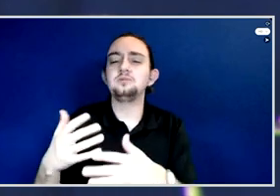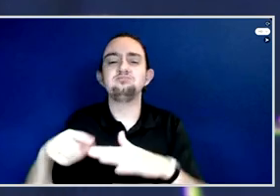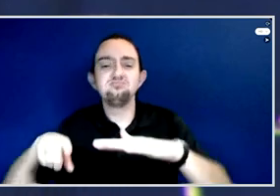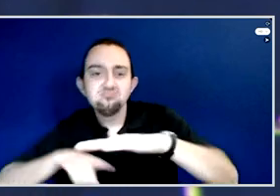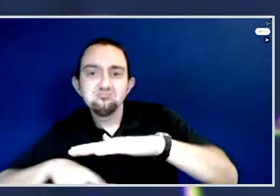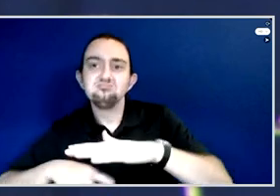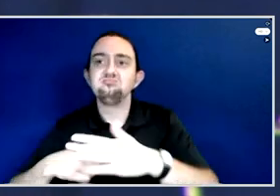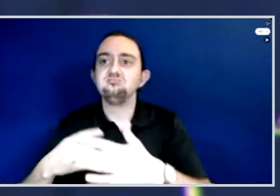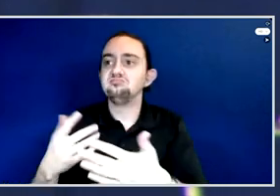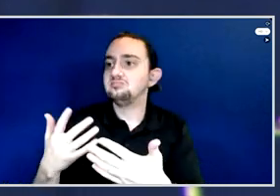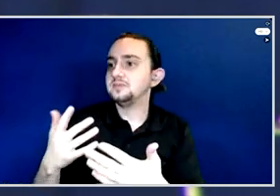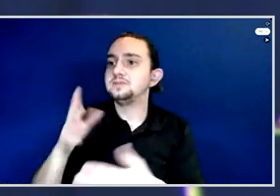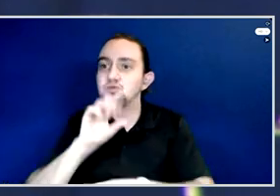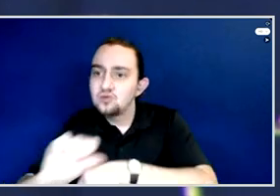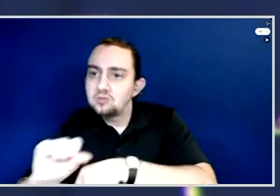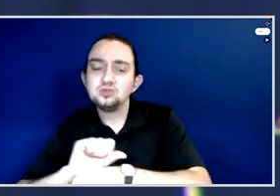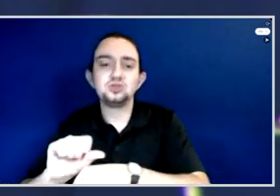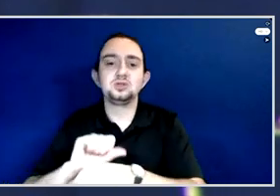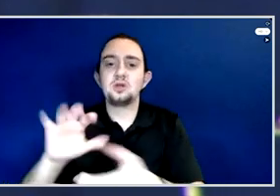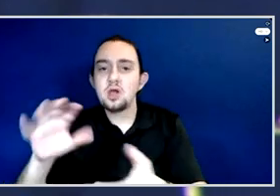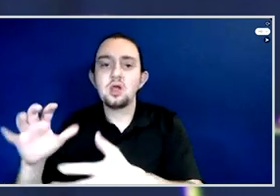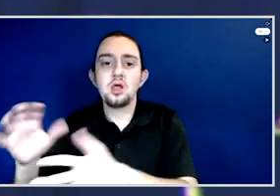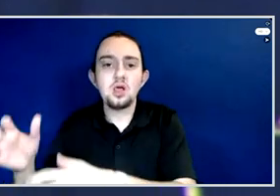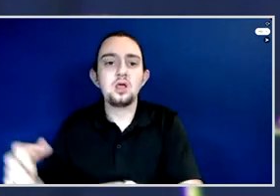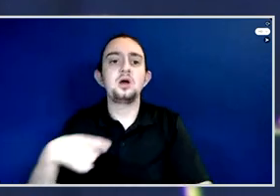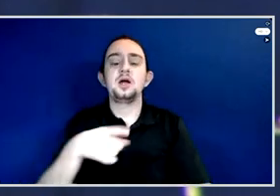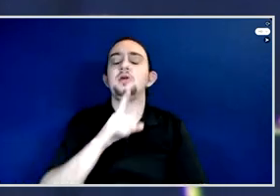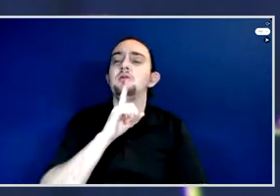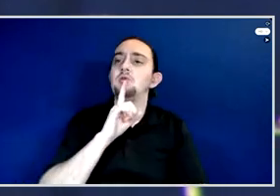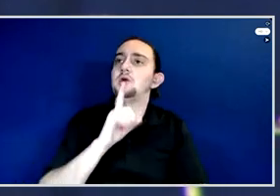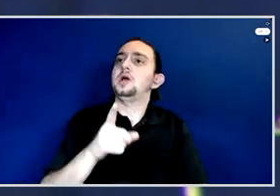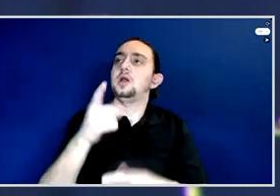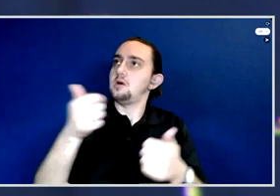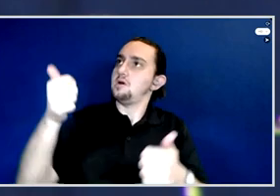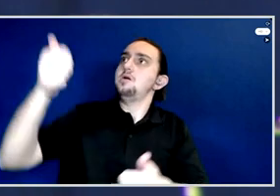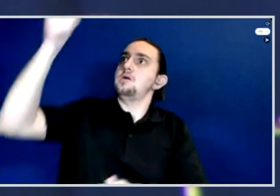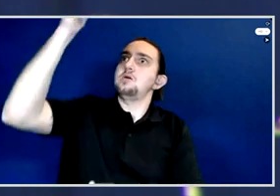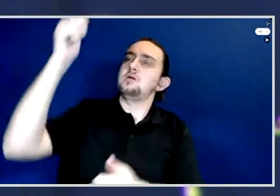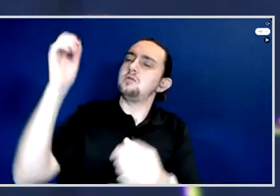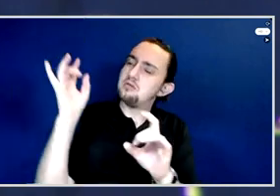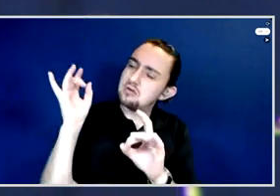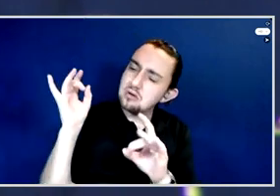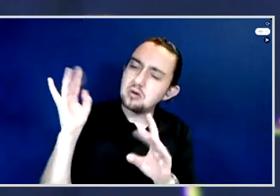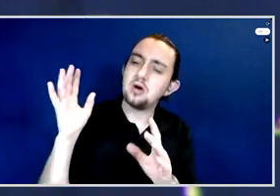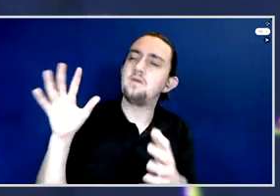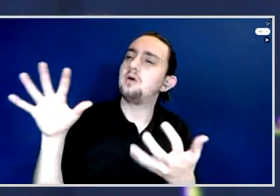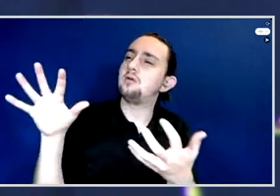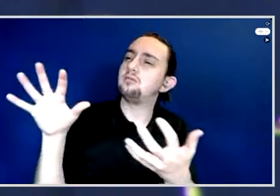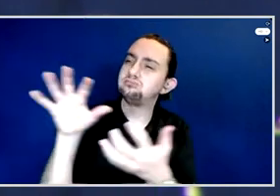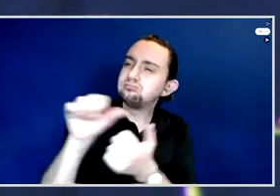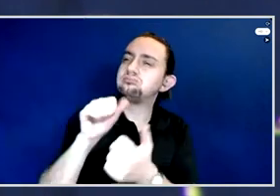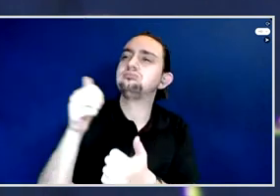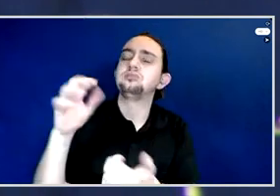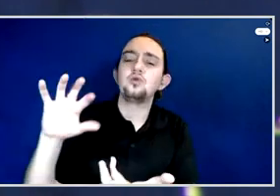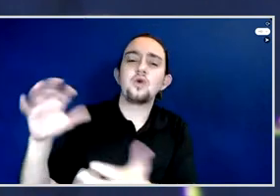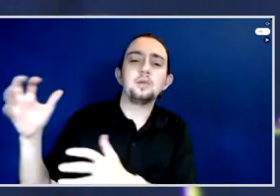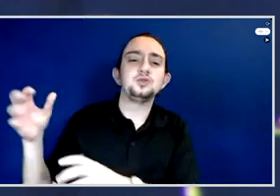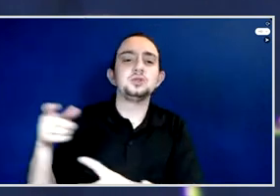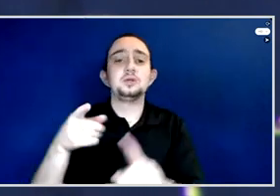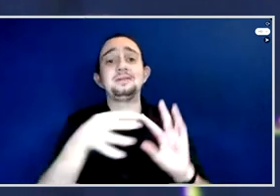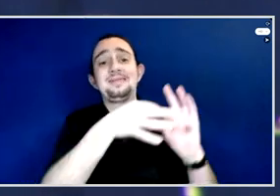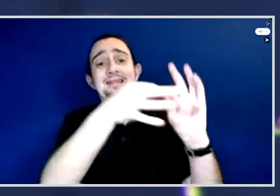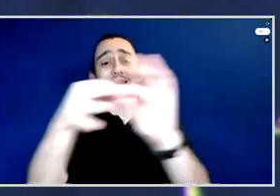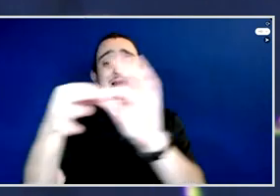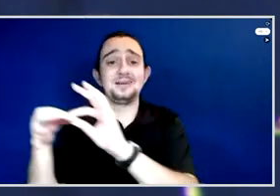grand corruption that really links almost all sectors that permeates from the